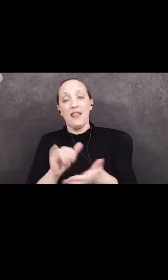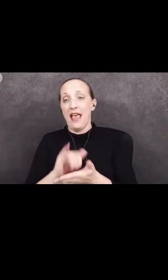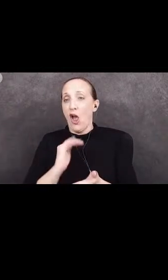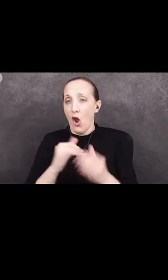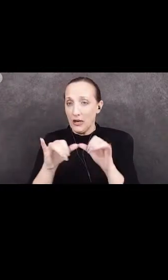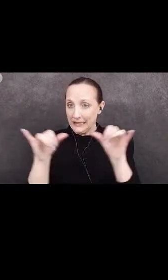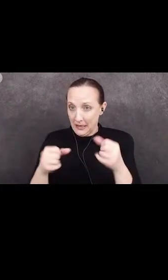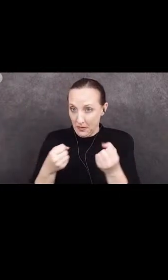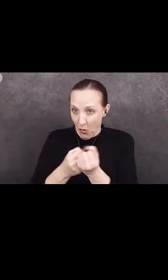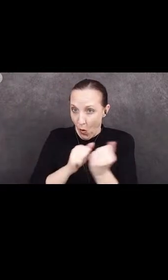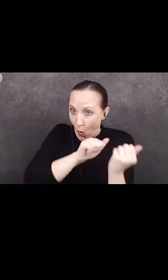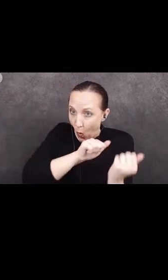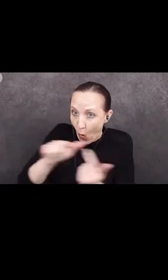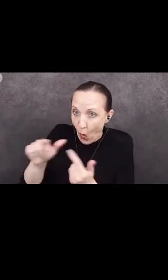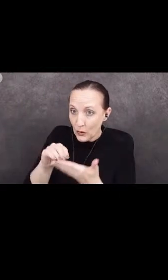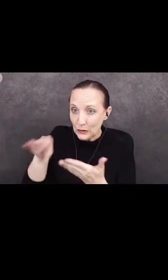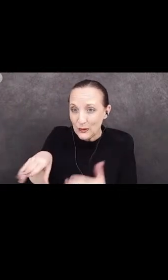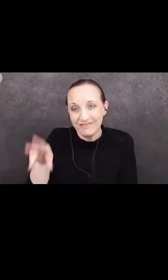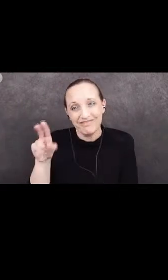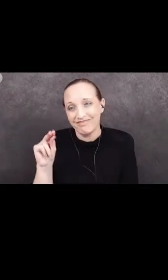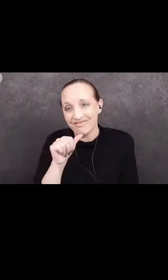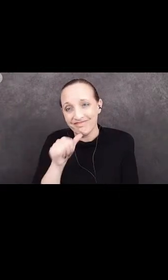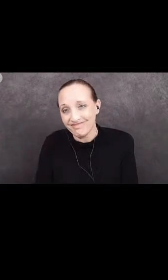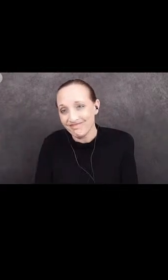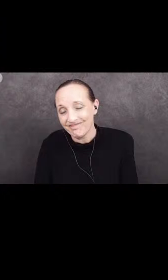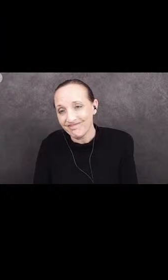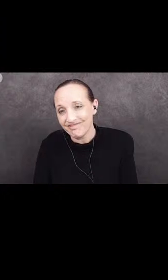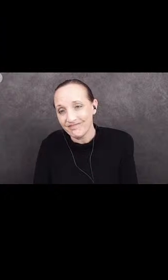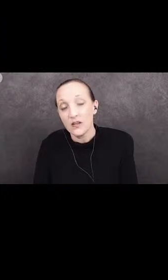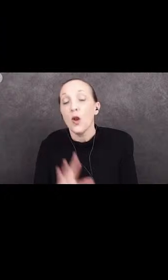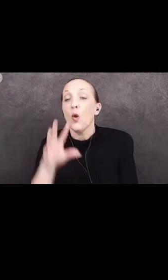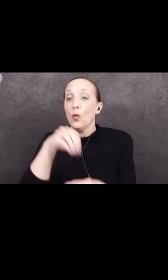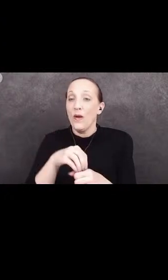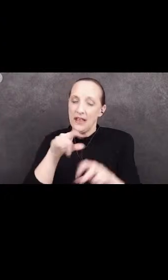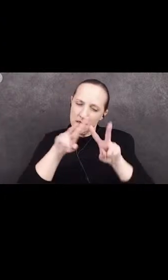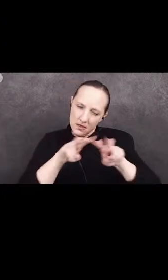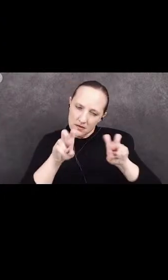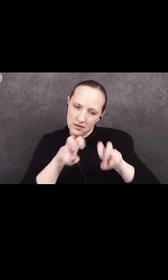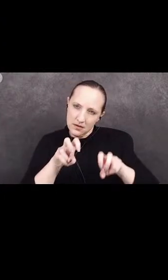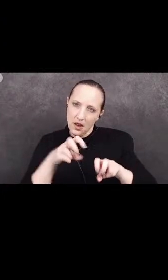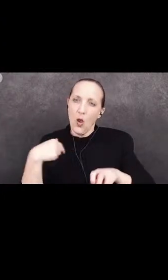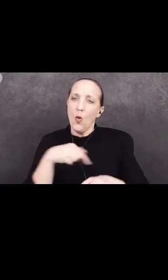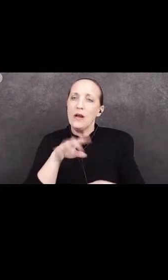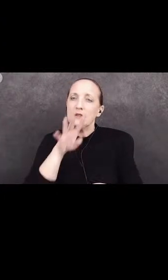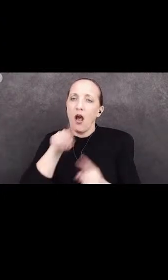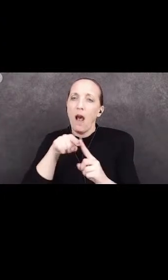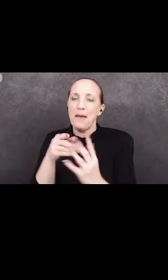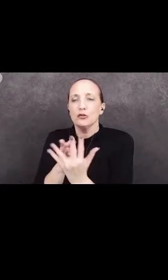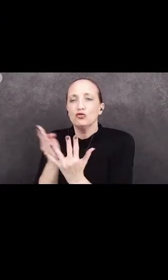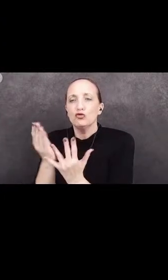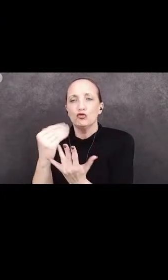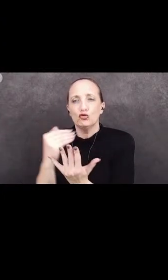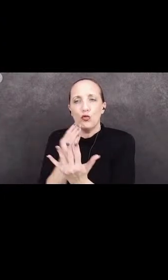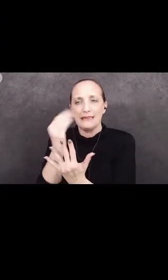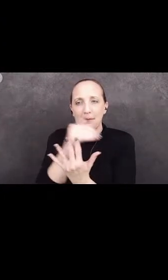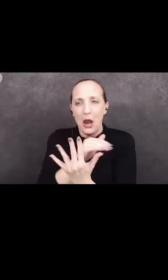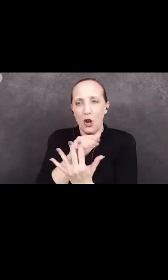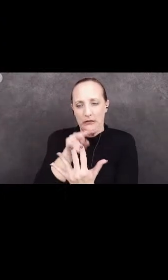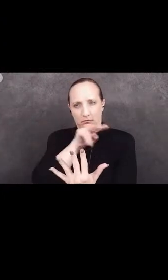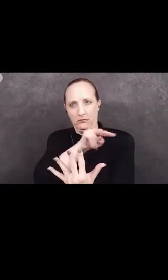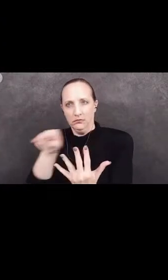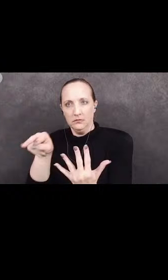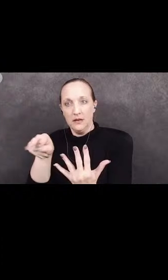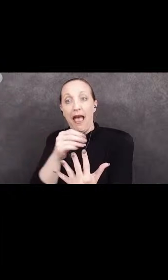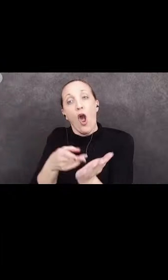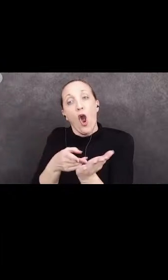that supports all students. Within the work of this process, we talked a lot about transparency and honesty as a